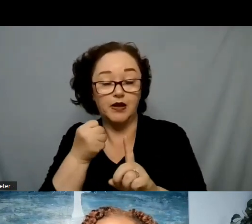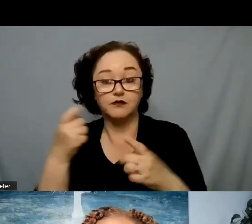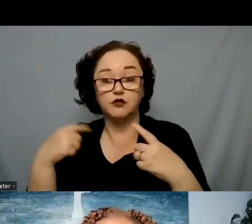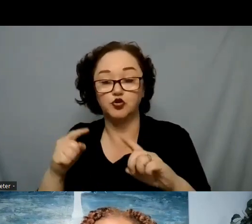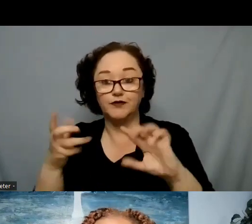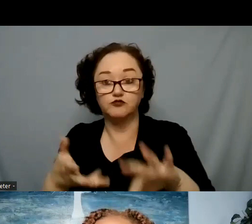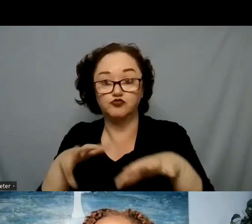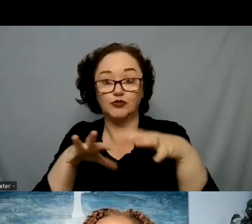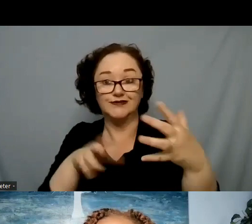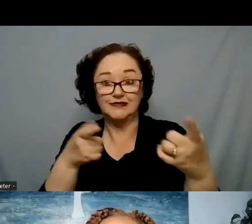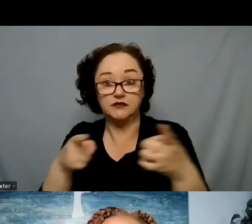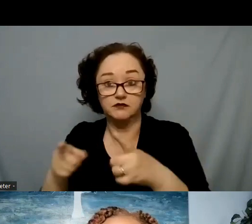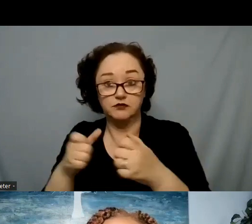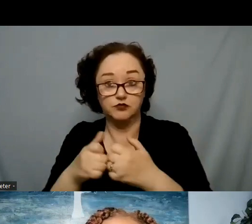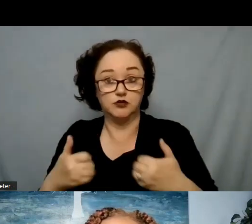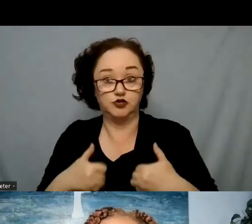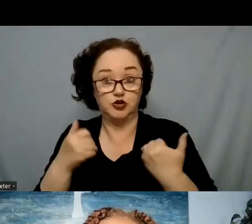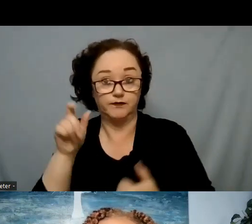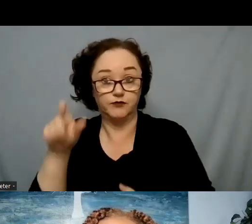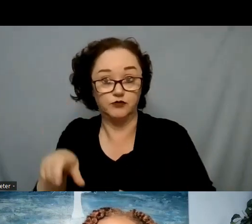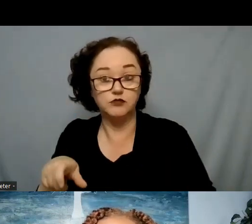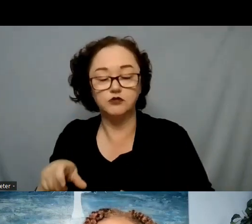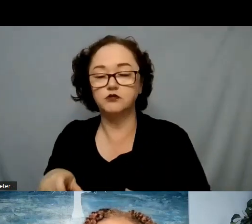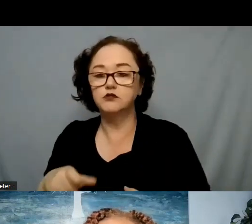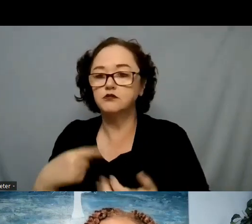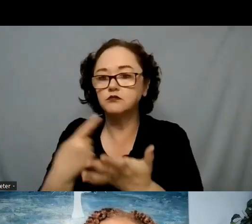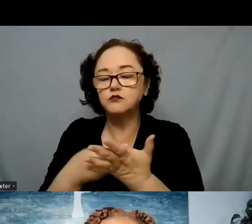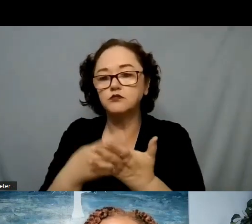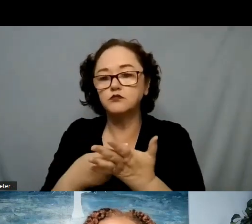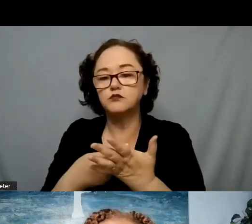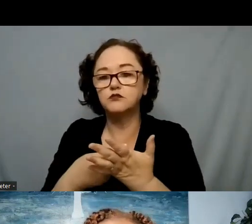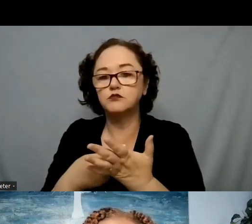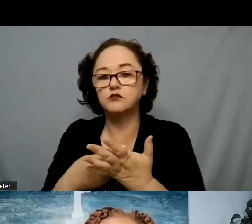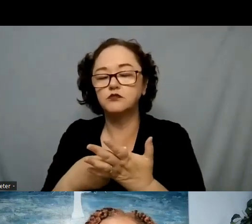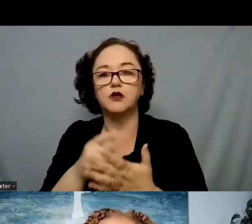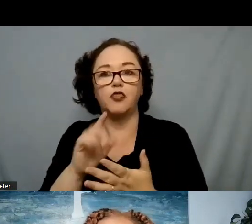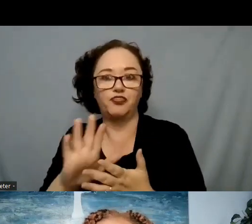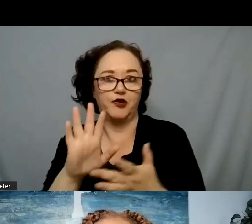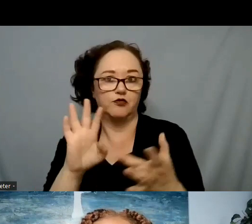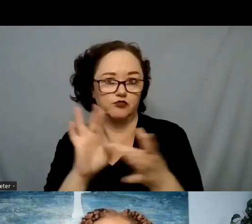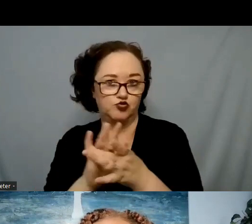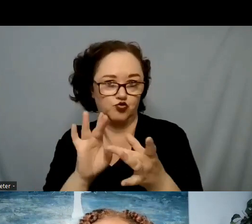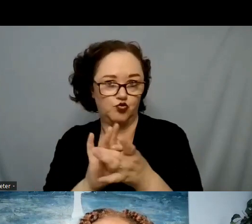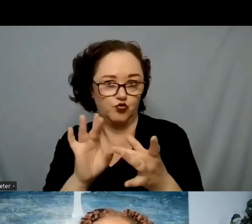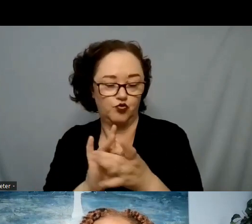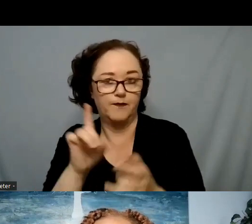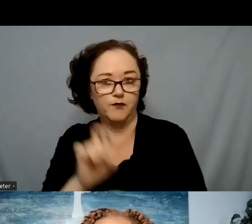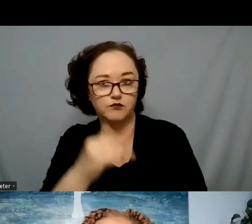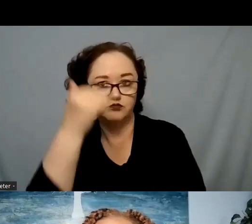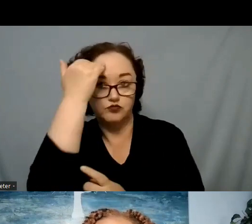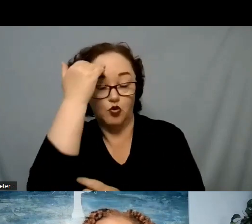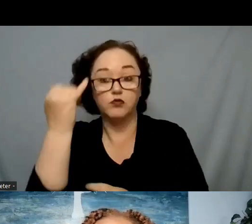with a youth, talking about the importance of getting to know their story. When a youth is in crisis,